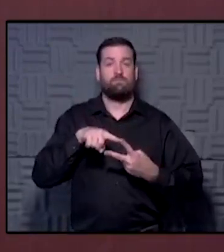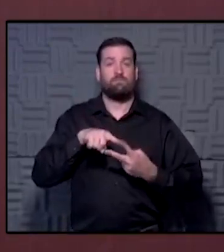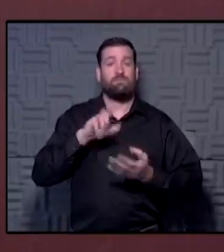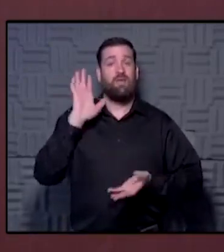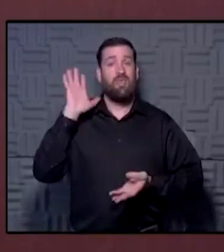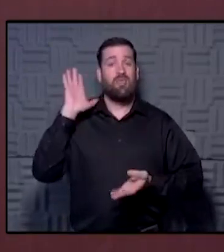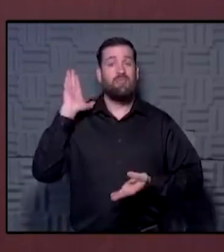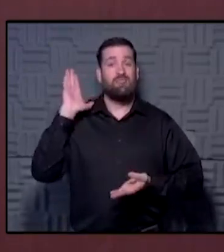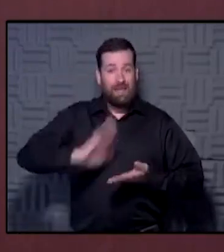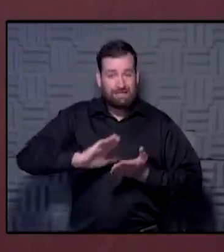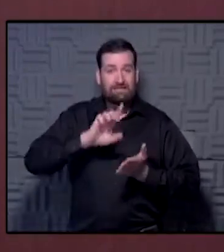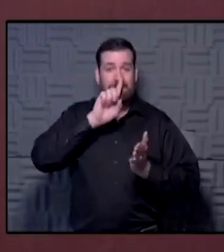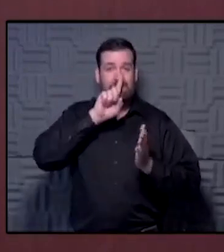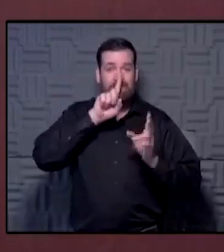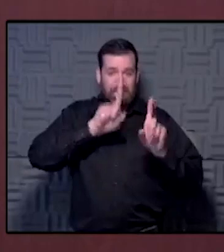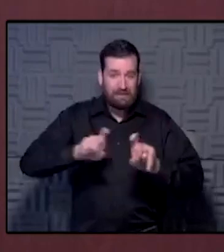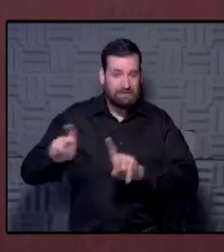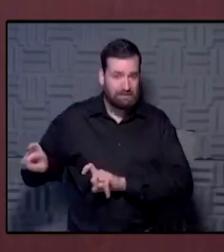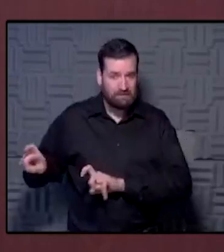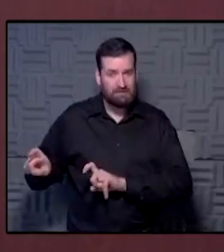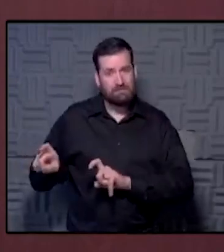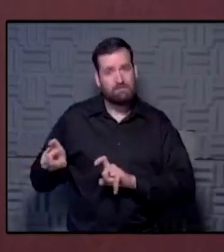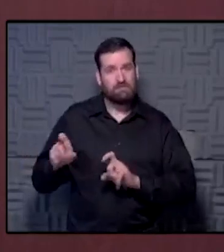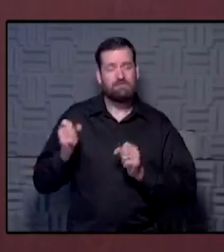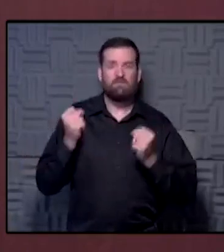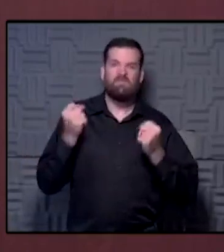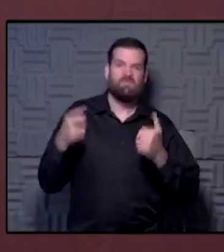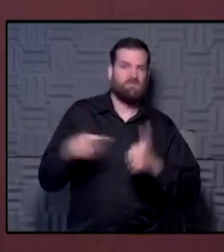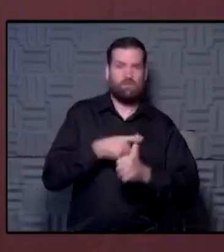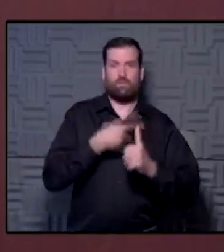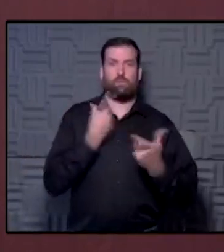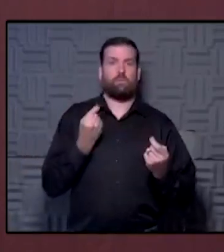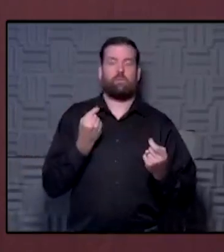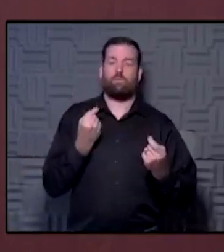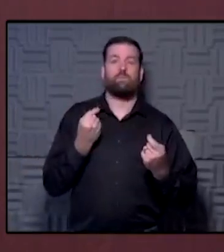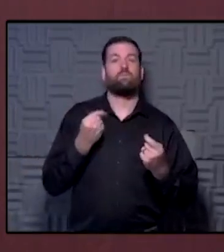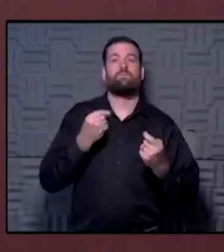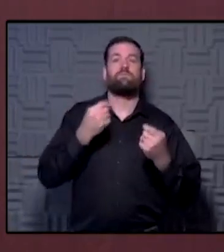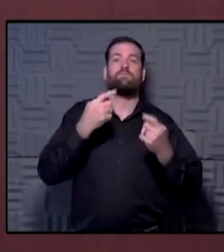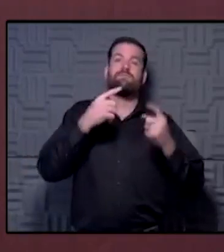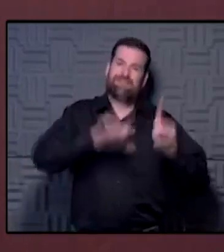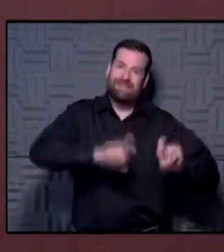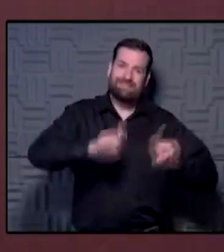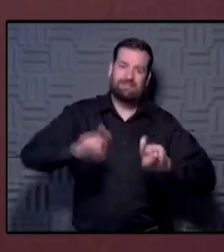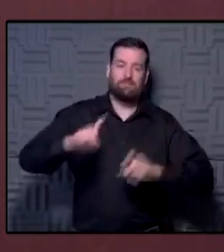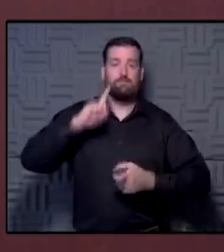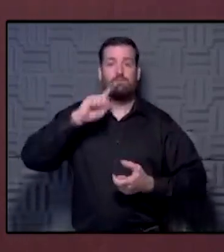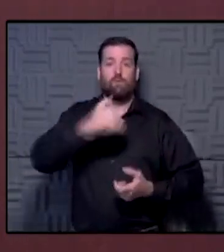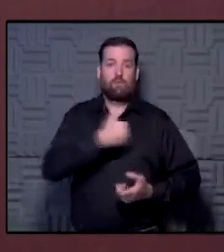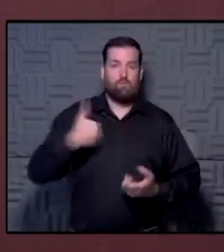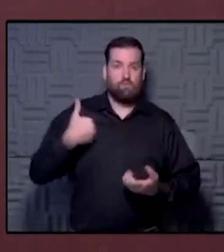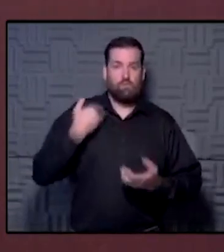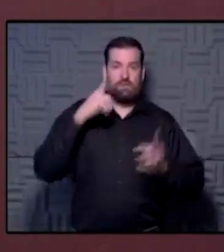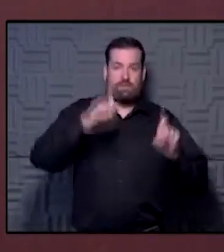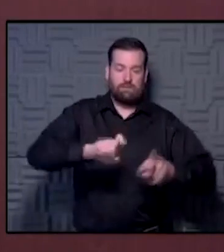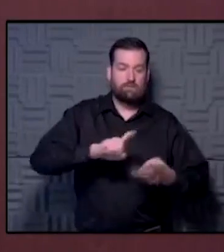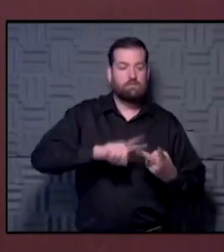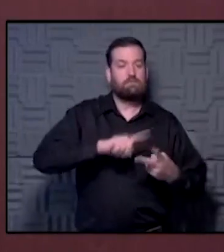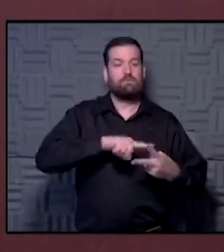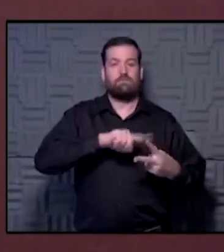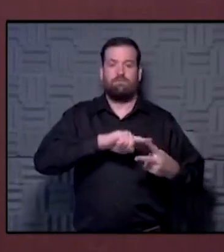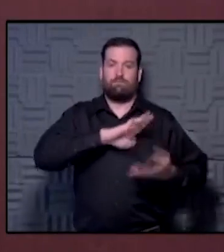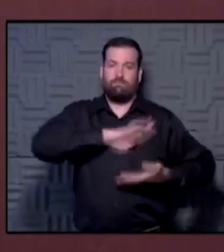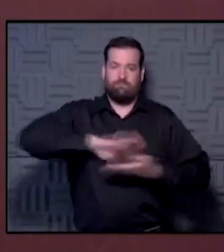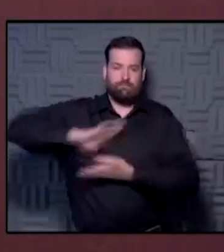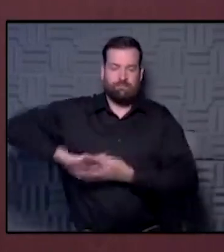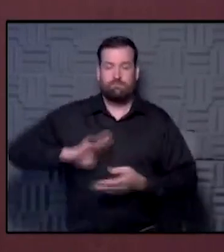screening being performed. That's really the first step. For many cancers, there are screening tests available. So for breast cancer, there's mammogram available. For prostate